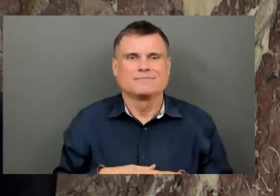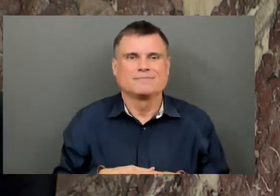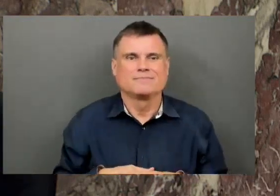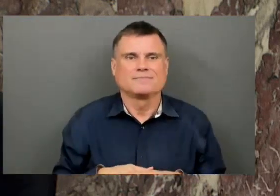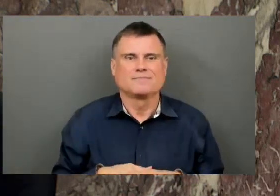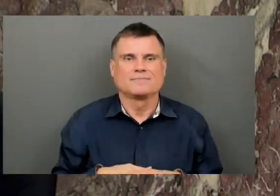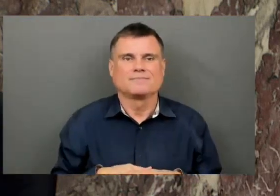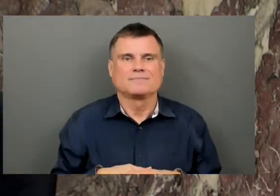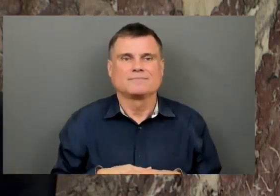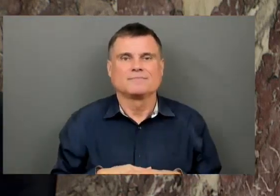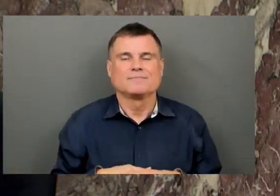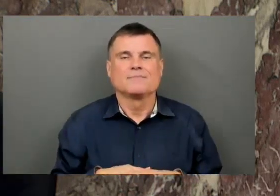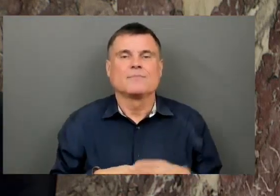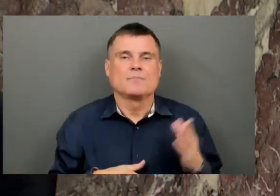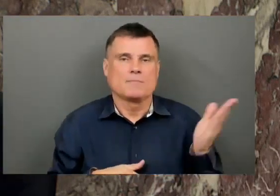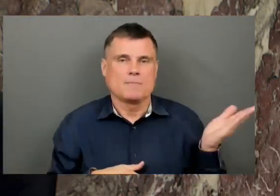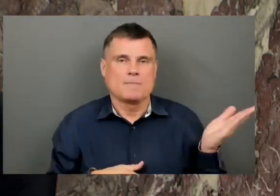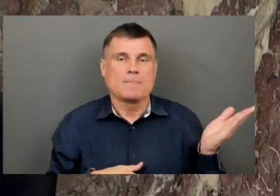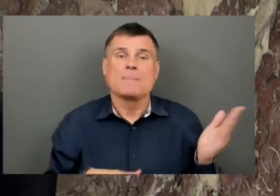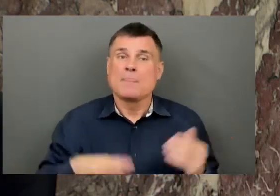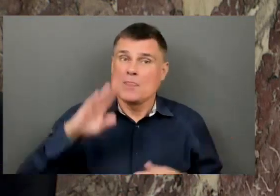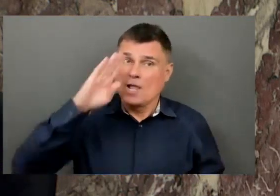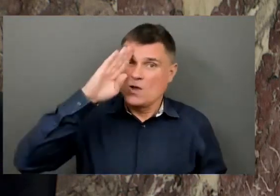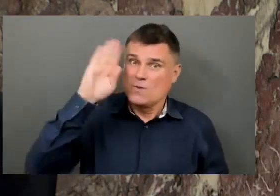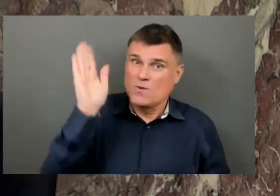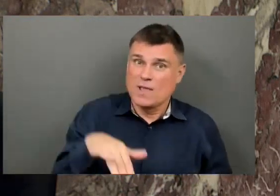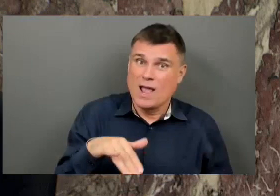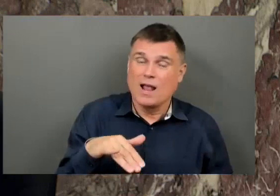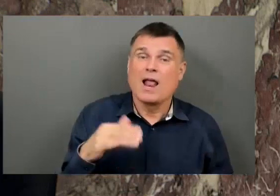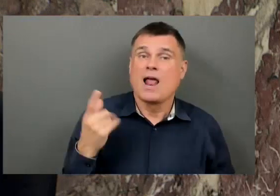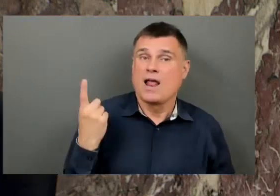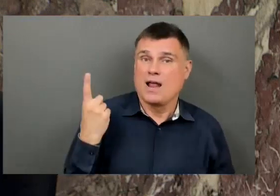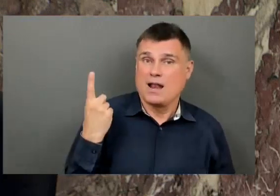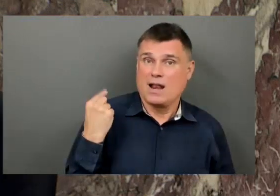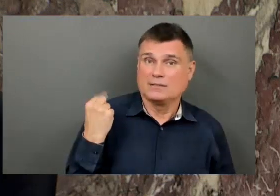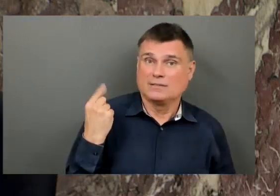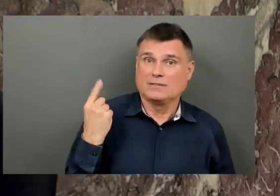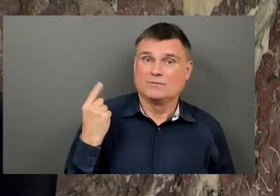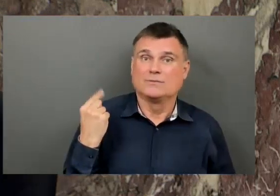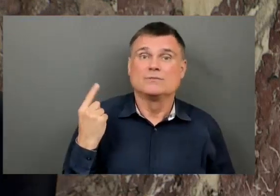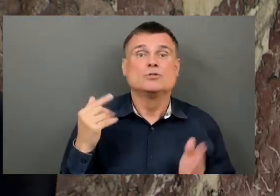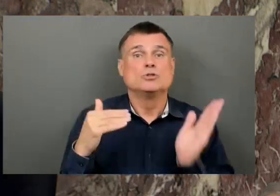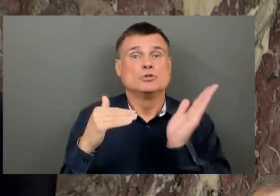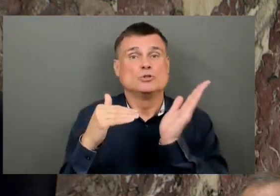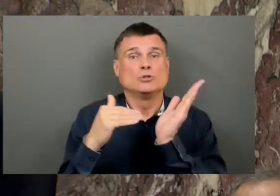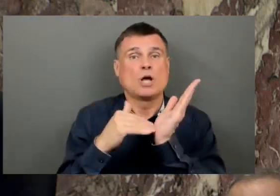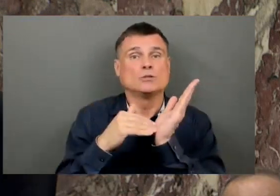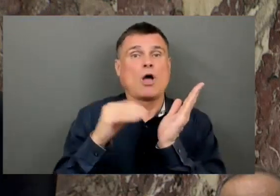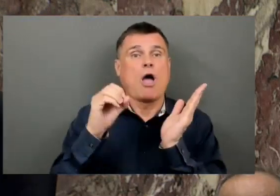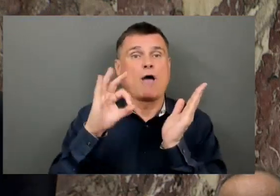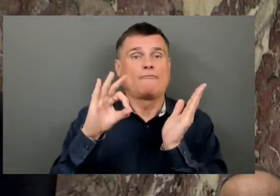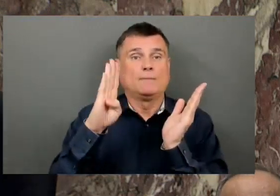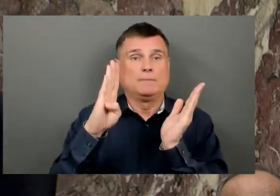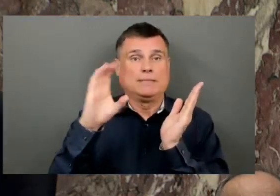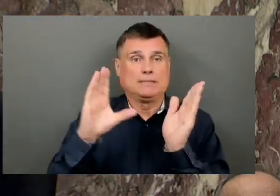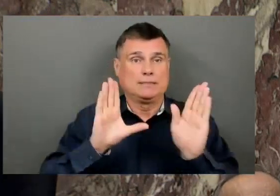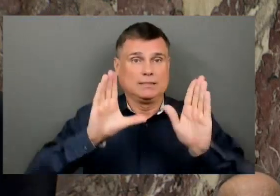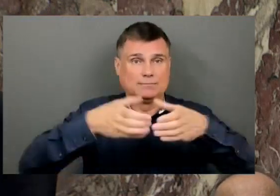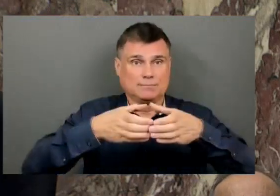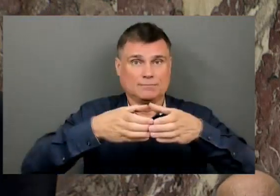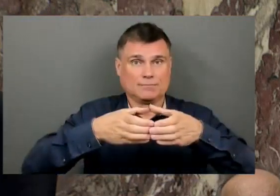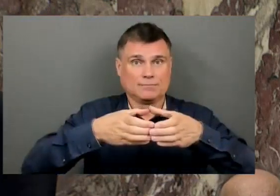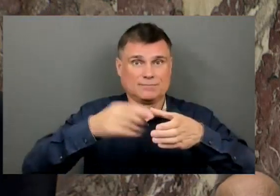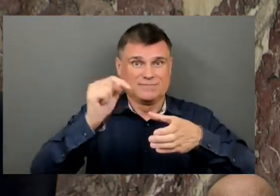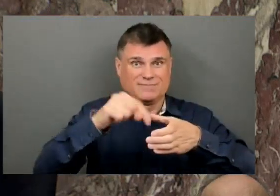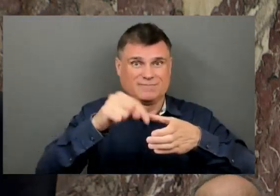we've done with the doctors of BC, everywhere in BC, added net new 708 family doctors in BC.